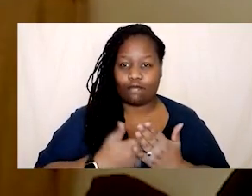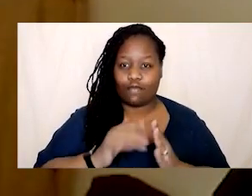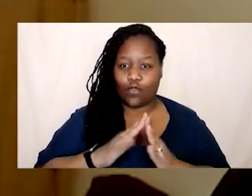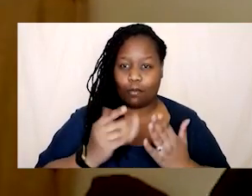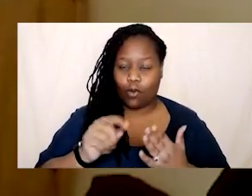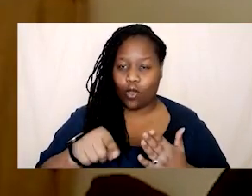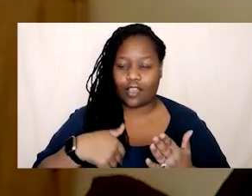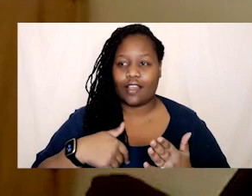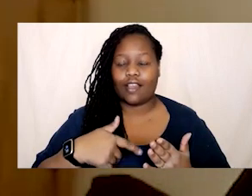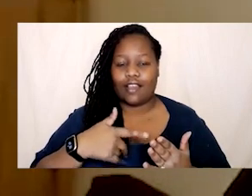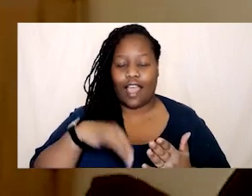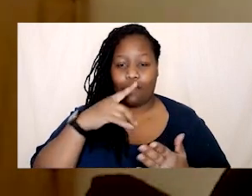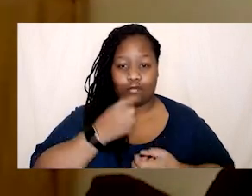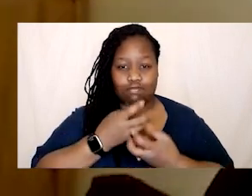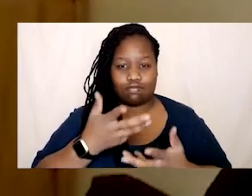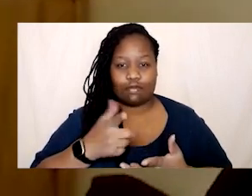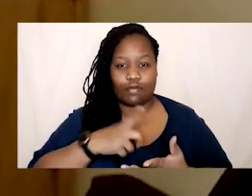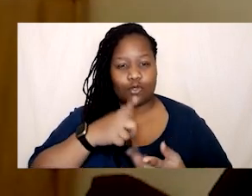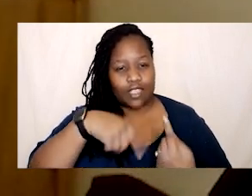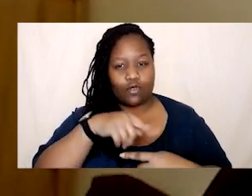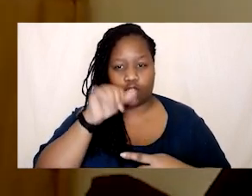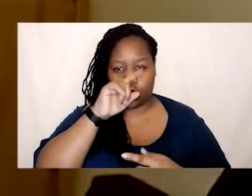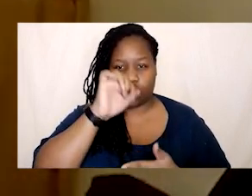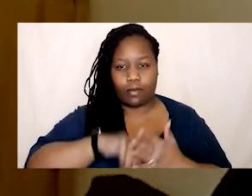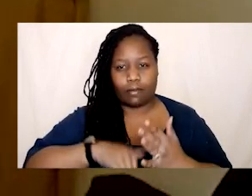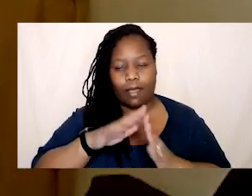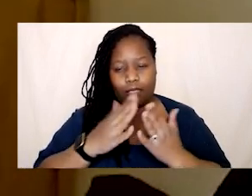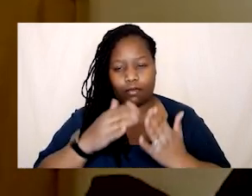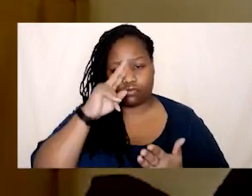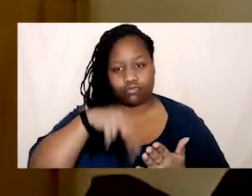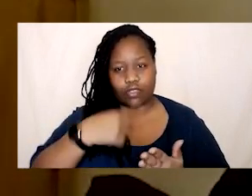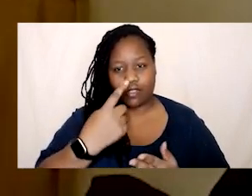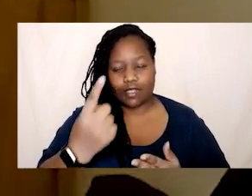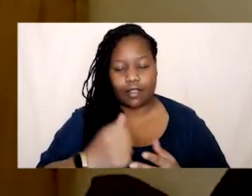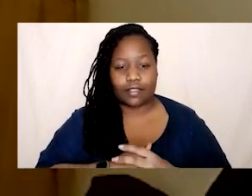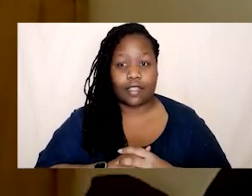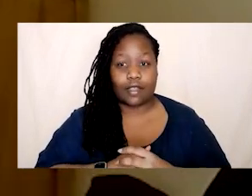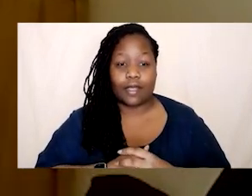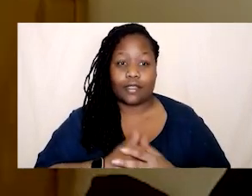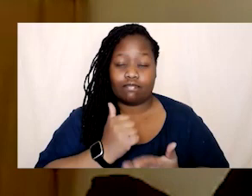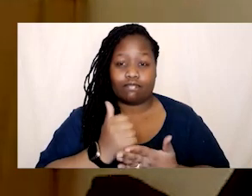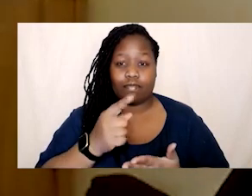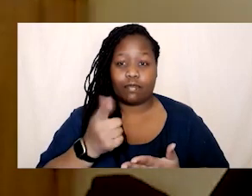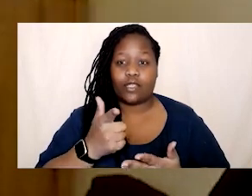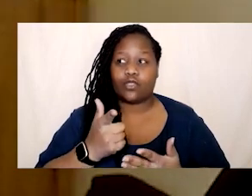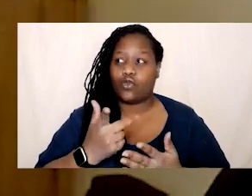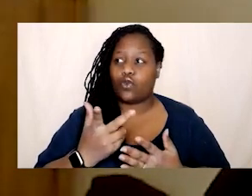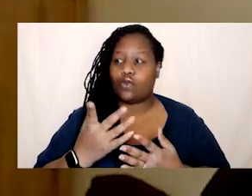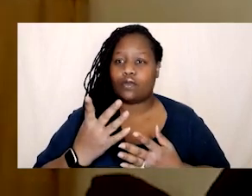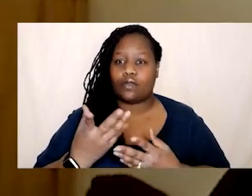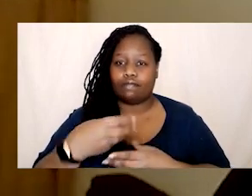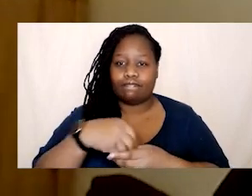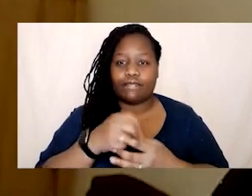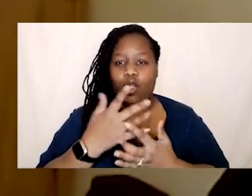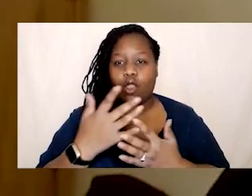you know, like, it's really, really, really brilliant. And I mean, you know, you weave in a lot of personal experience, as well as kind of the